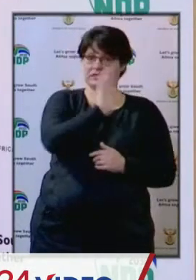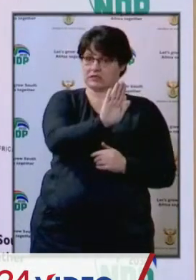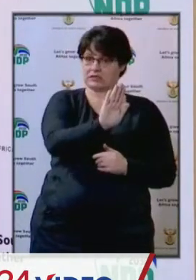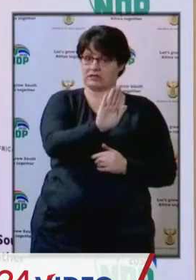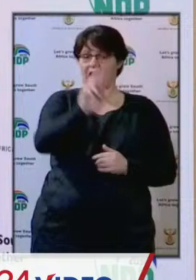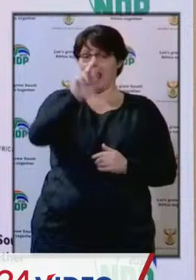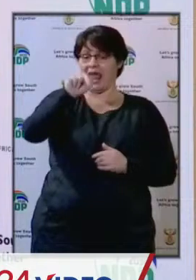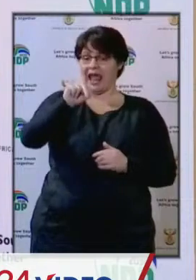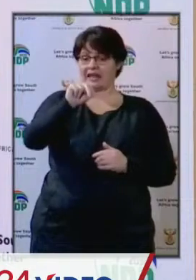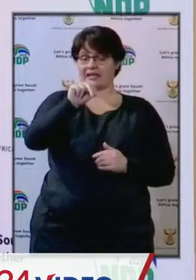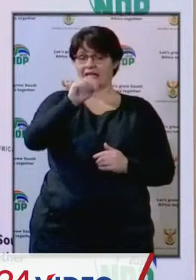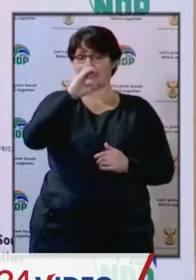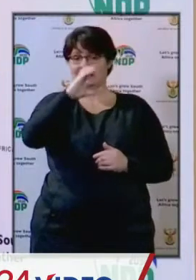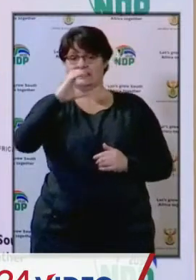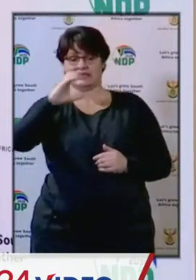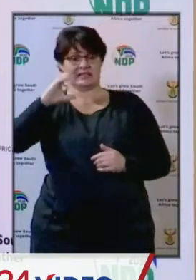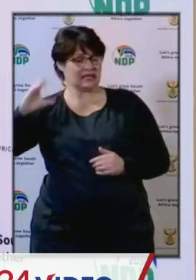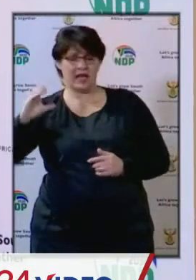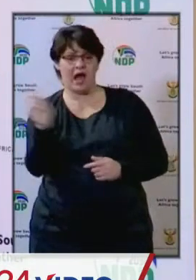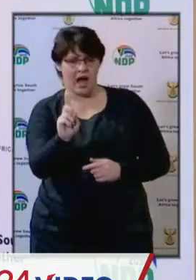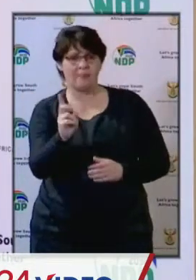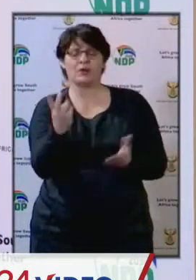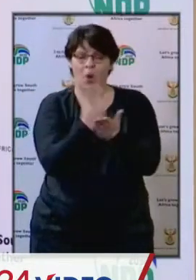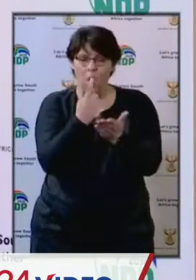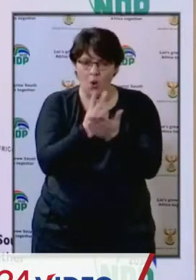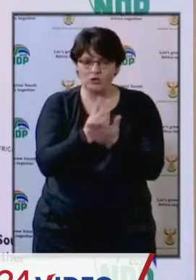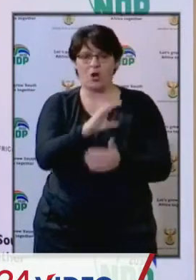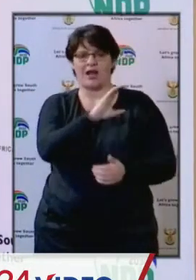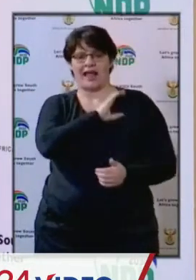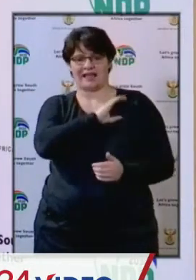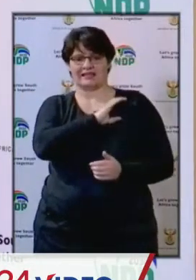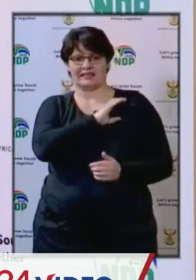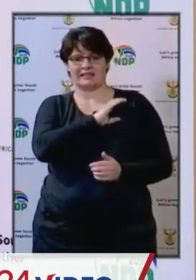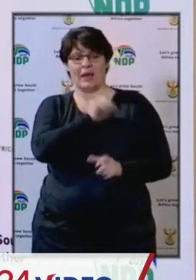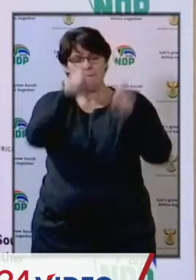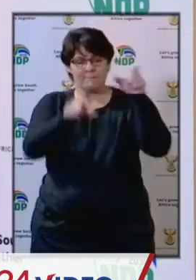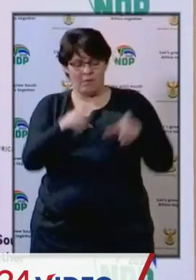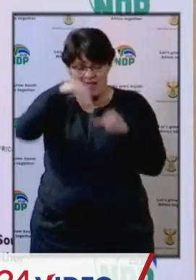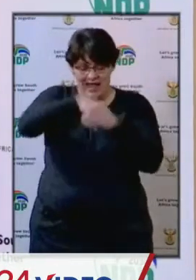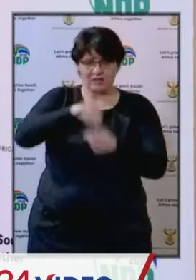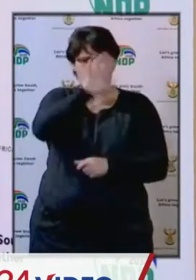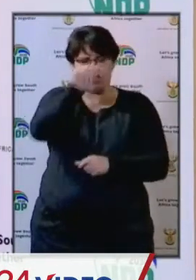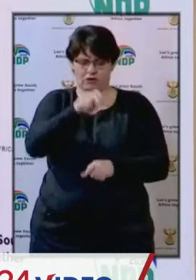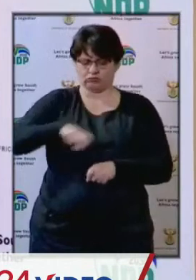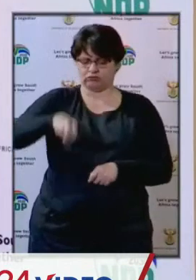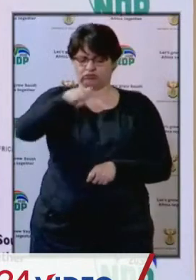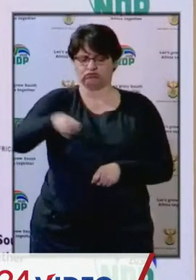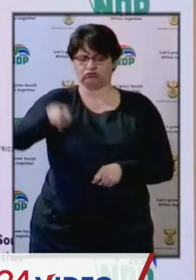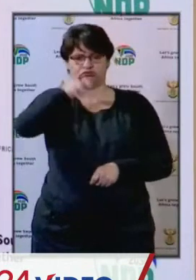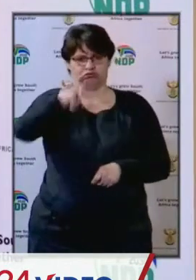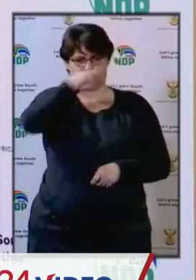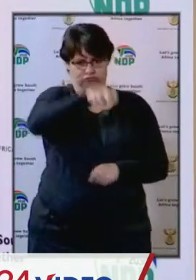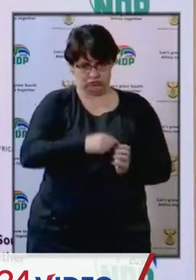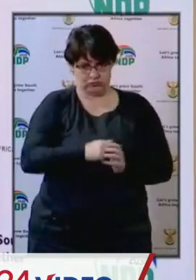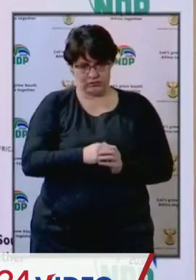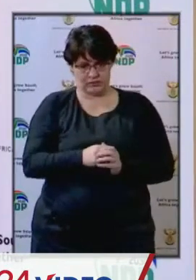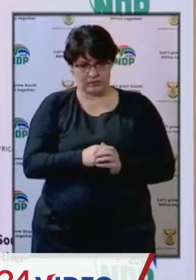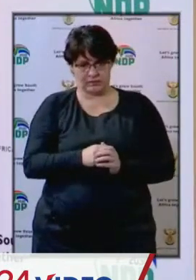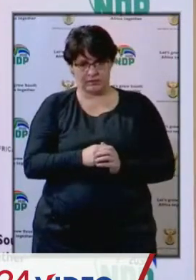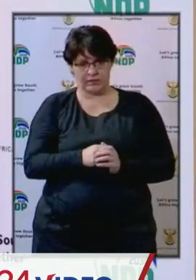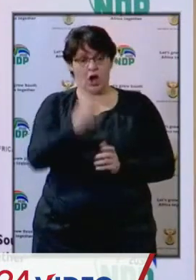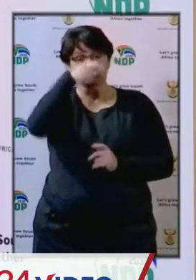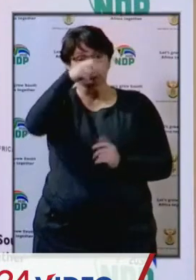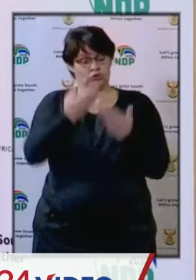NCCC, but to our clients, including the domestic tourists. As we open up the sector,